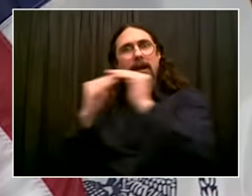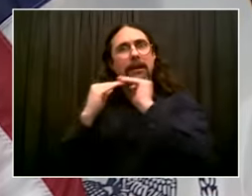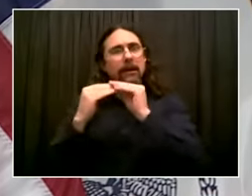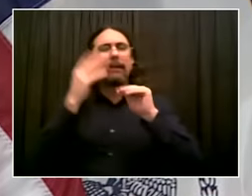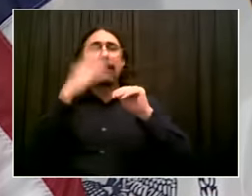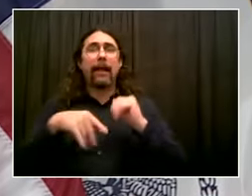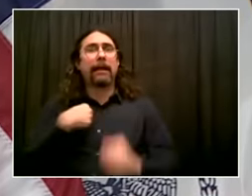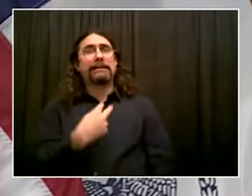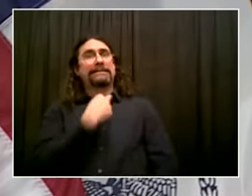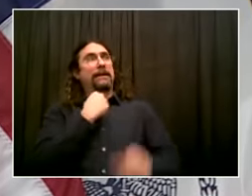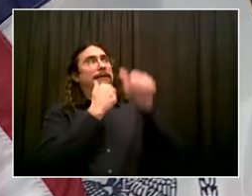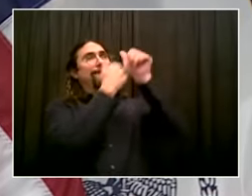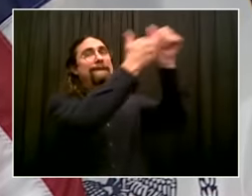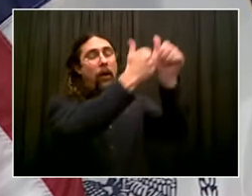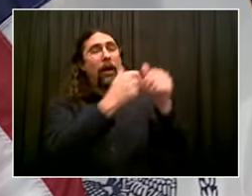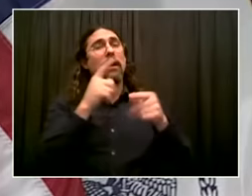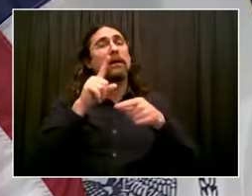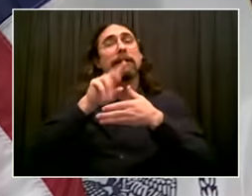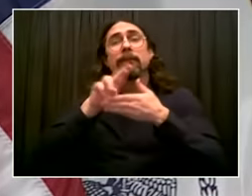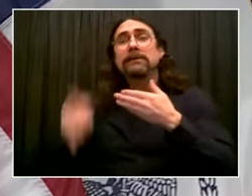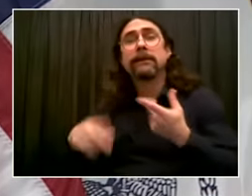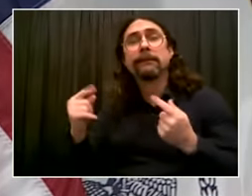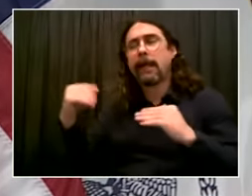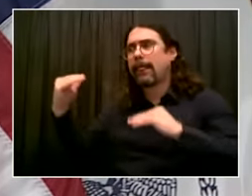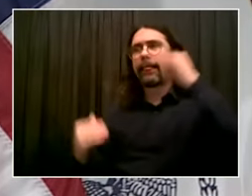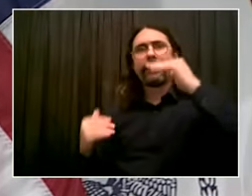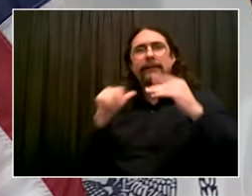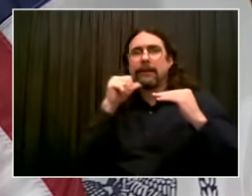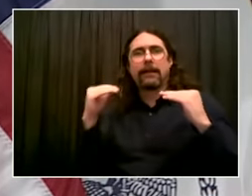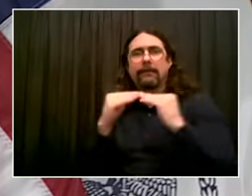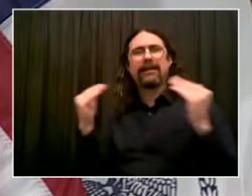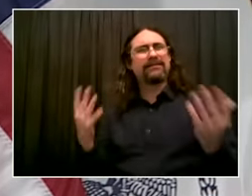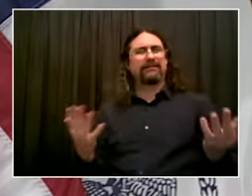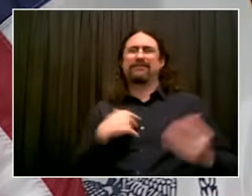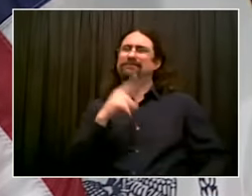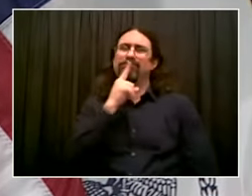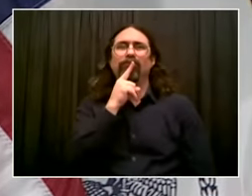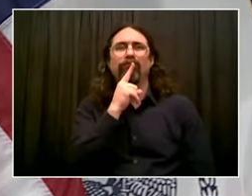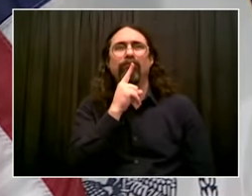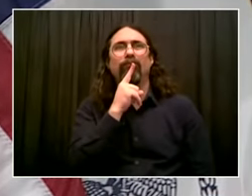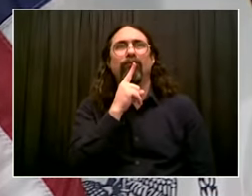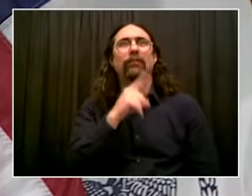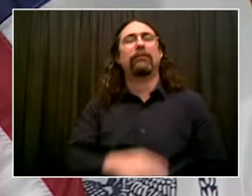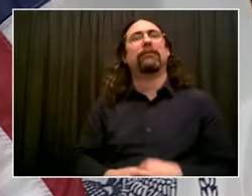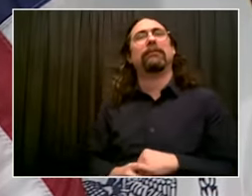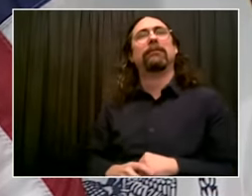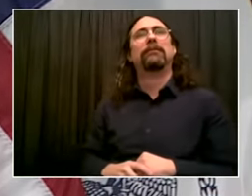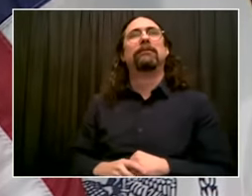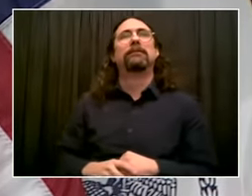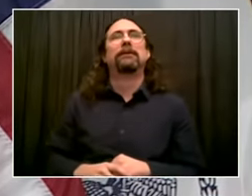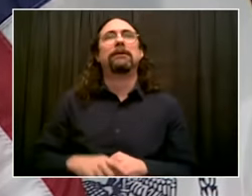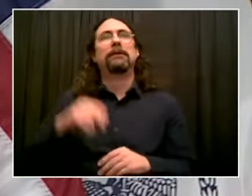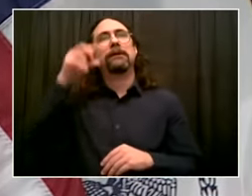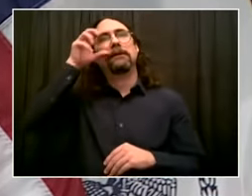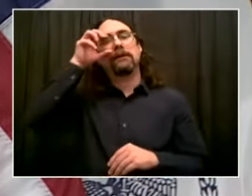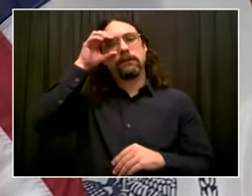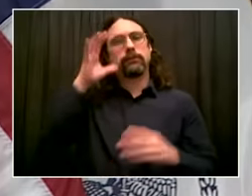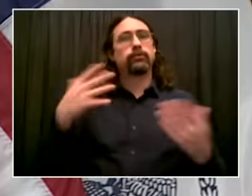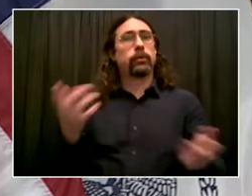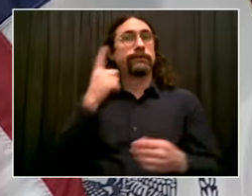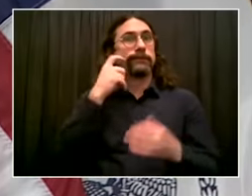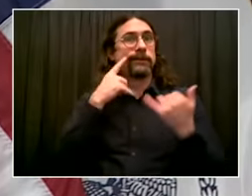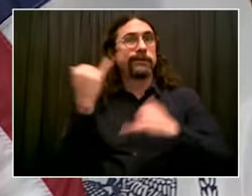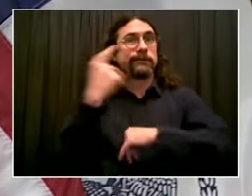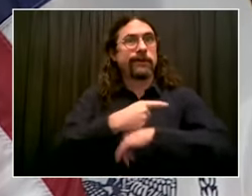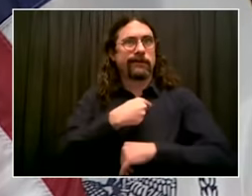We talked today about internet access. We talked about 5G. We talked about the fact that this is going to be 2021, the year of 5G. This is going to be the breakthrough year for New York